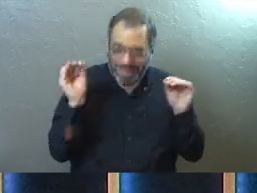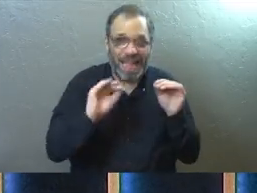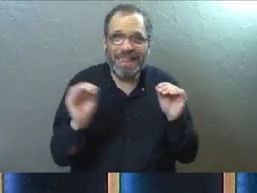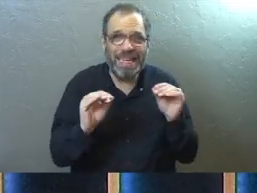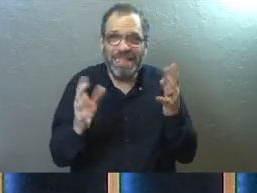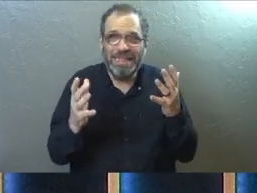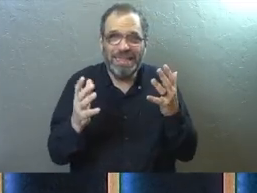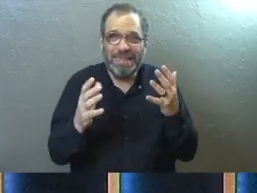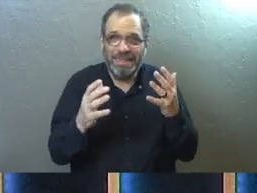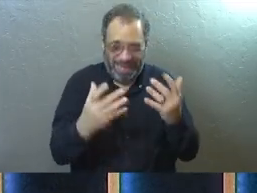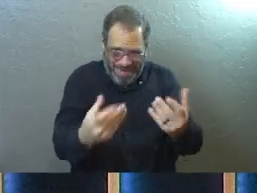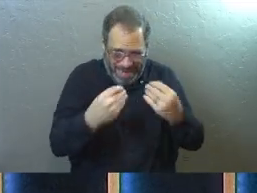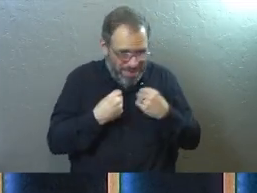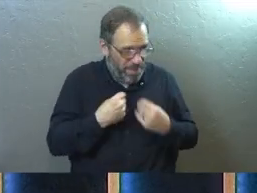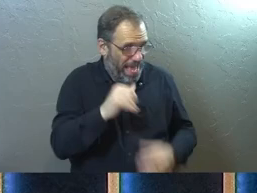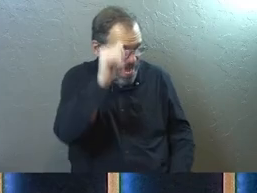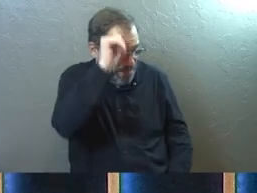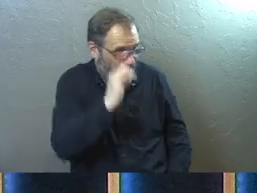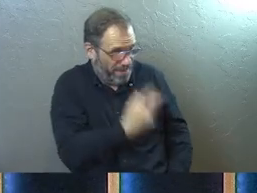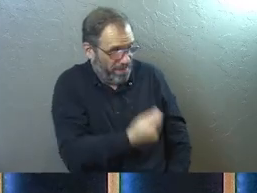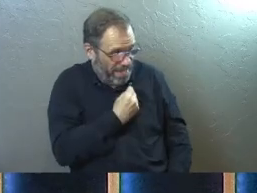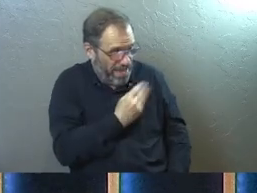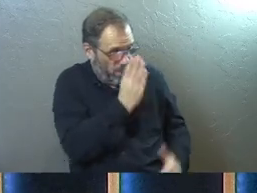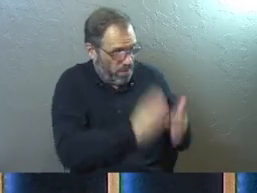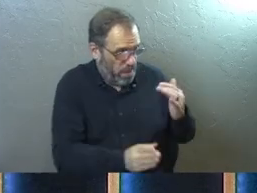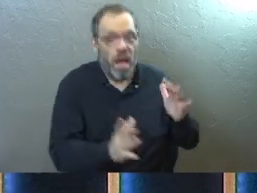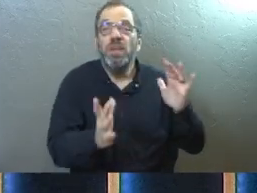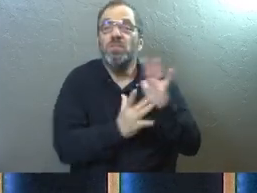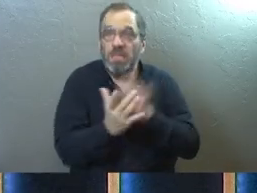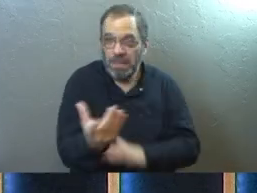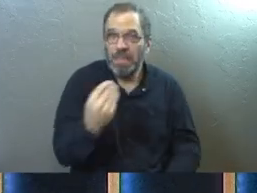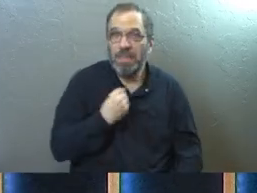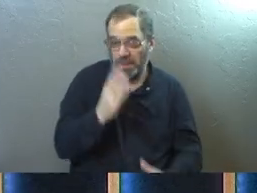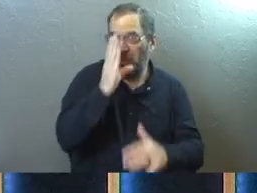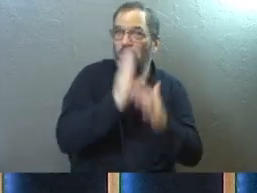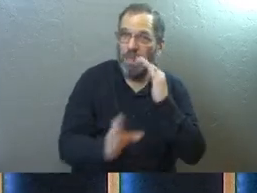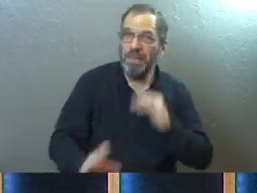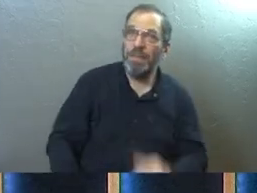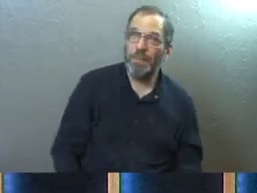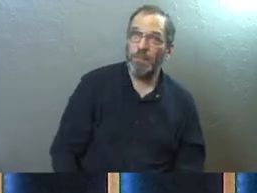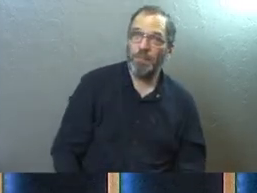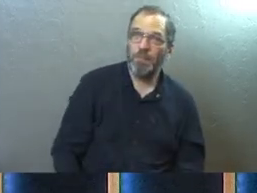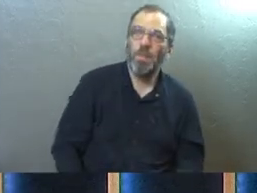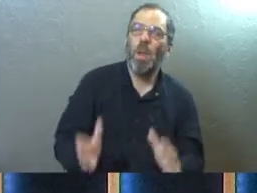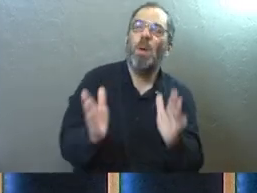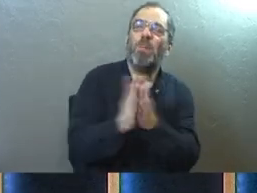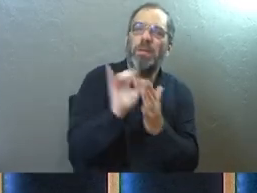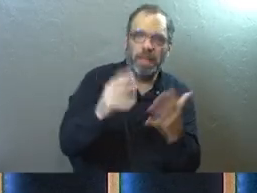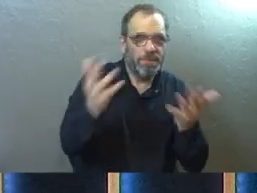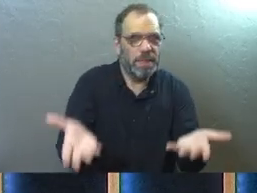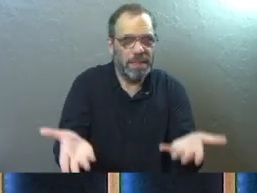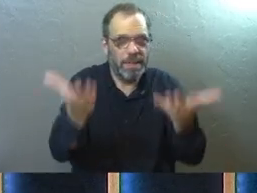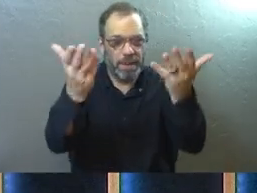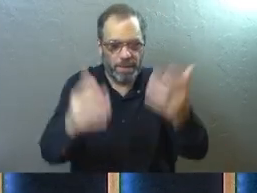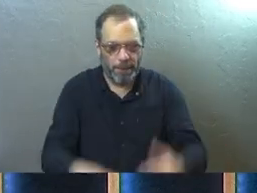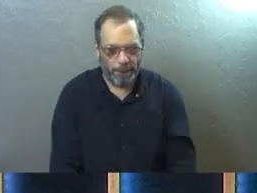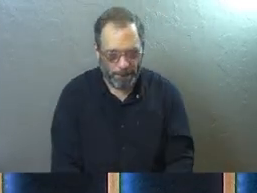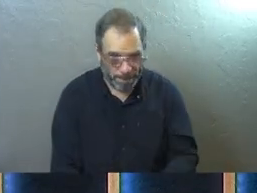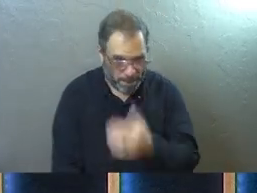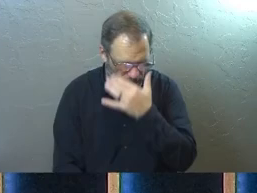Adam and Eve. They didn't give it to me. Only Jesus can give it to me. Pray for that. Why don't you guys stand?